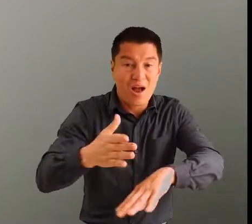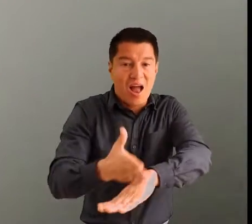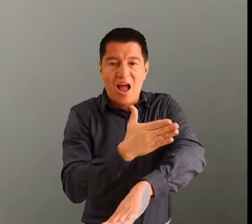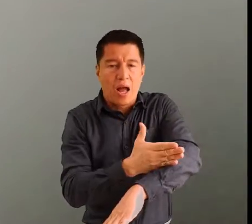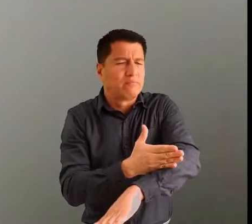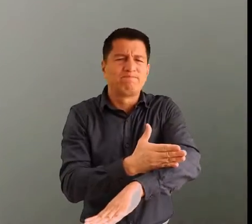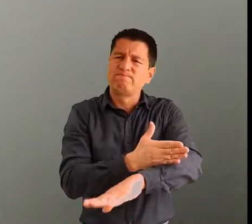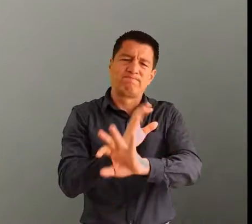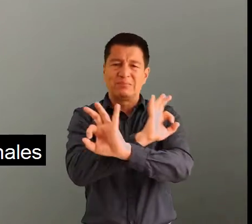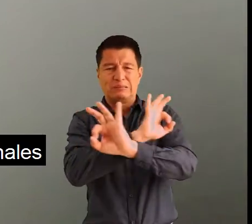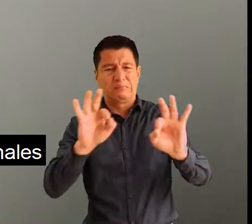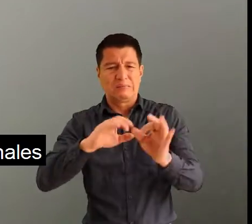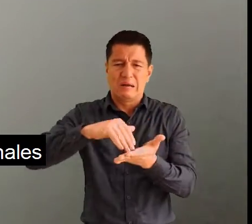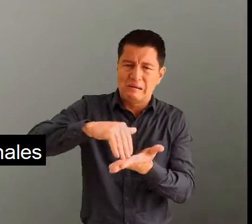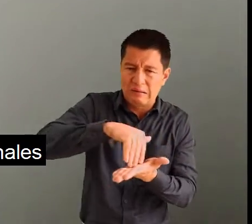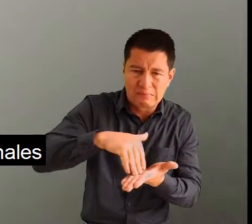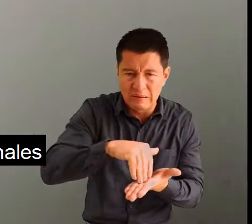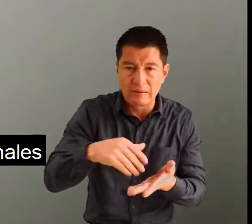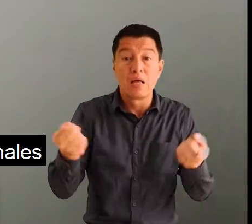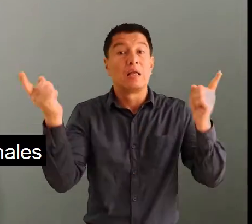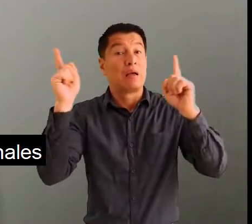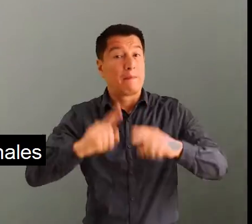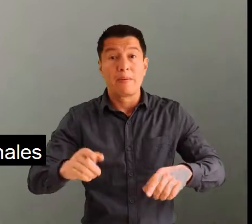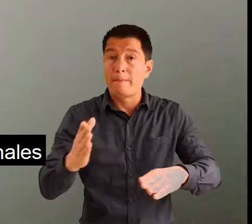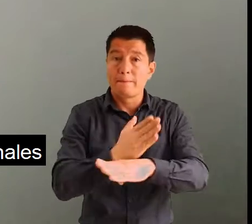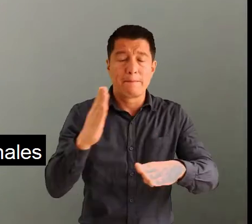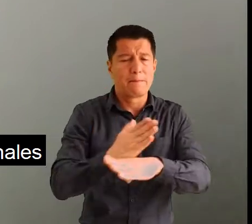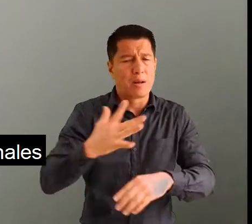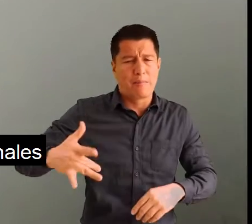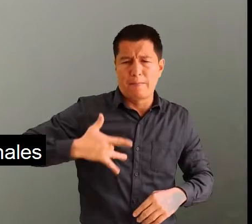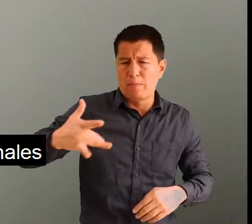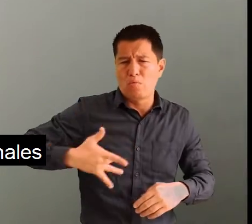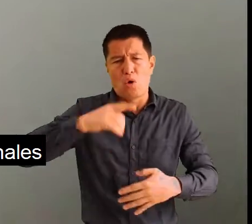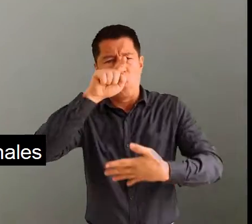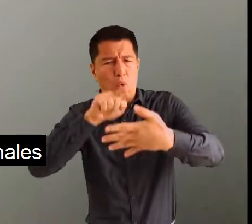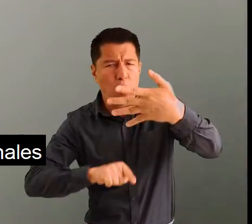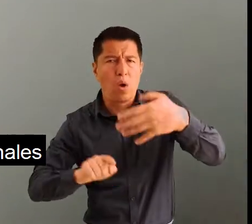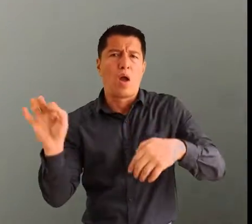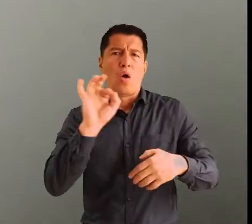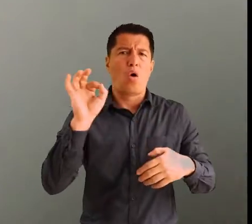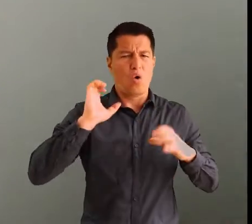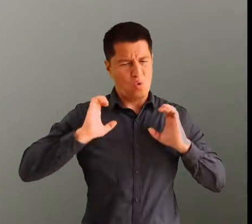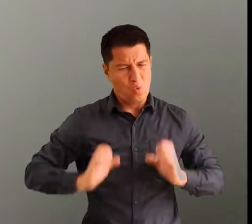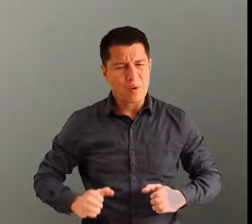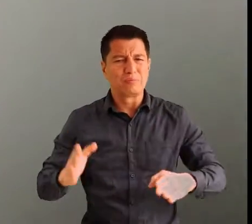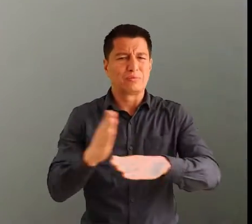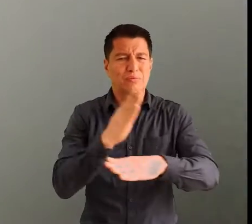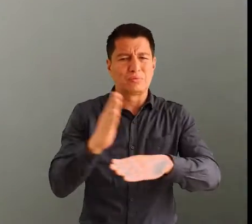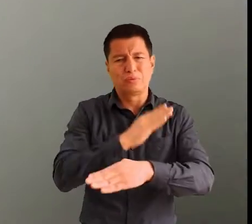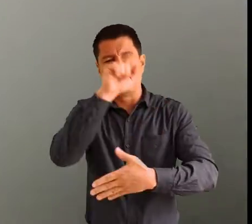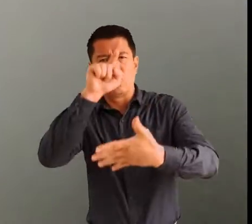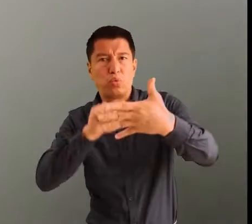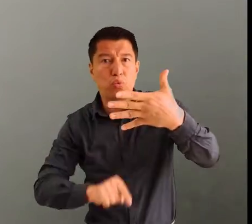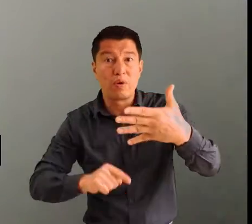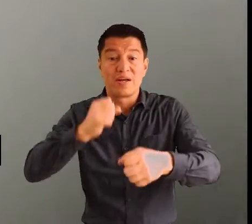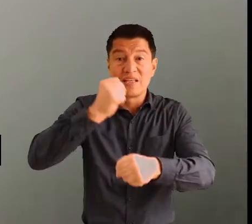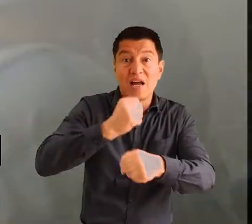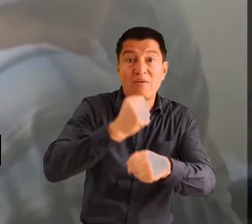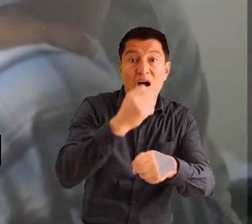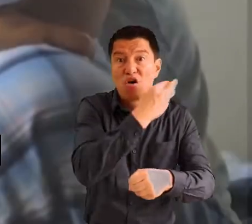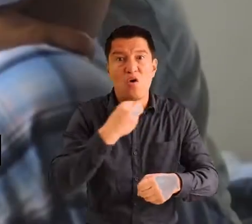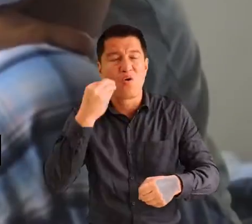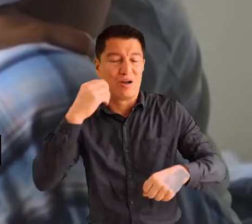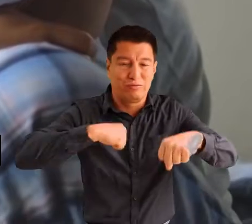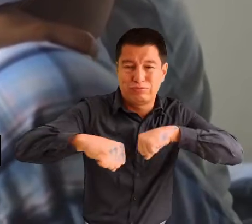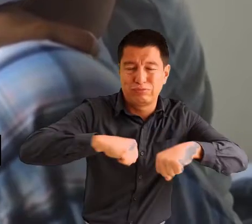activities once enjoyed. Also, it can lead to a variety of emotional and physical problems and can decrease a person's ability to